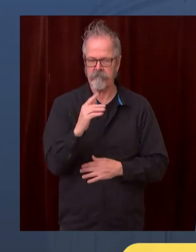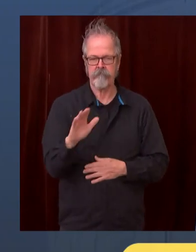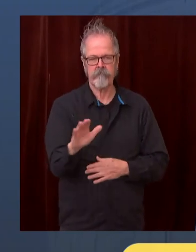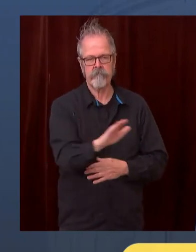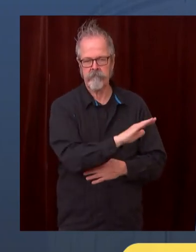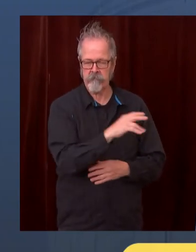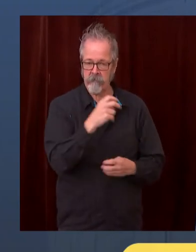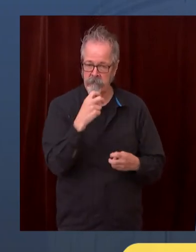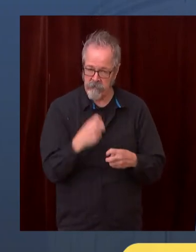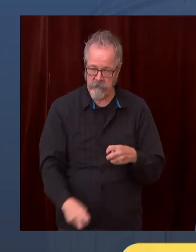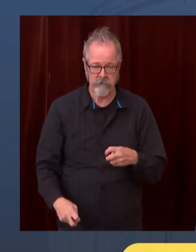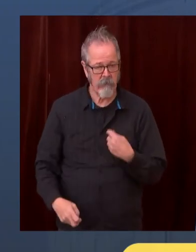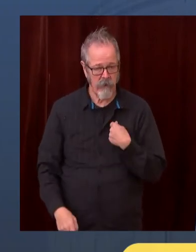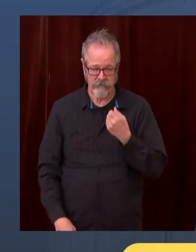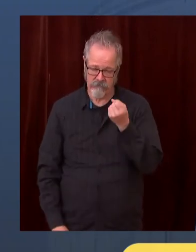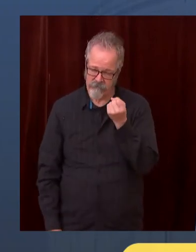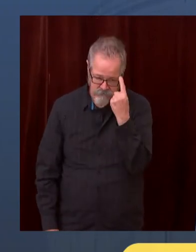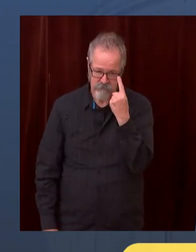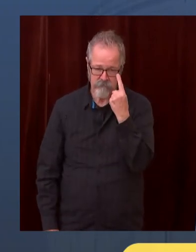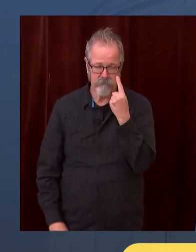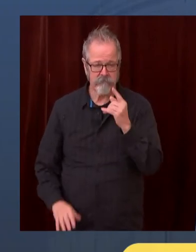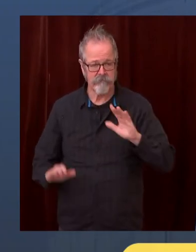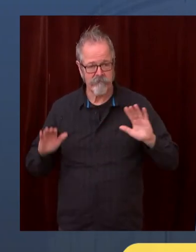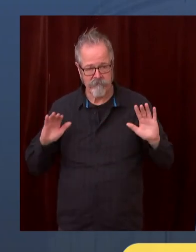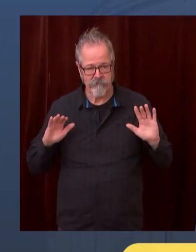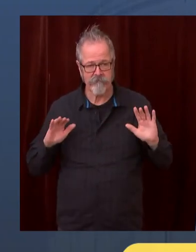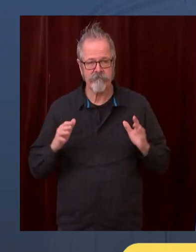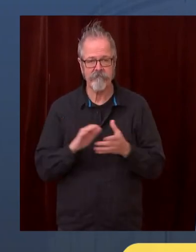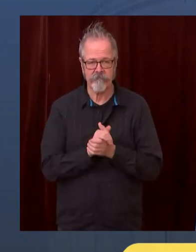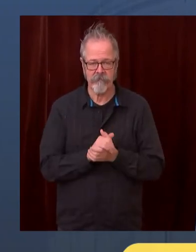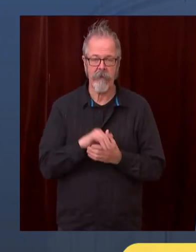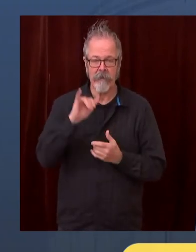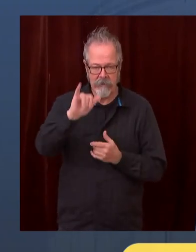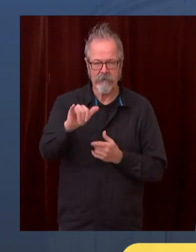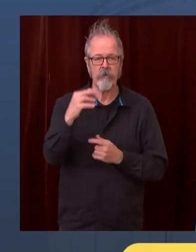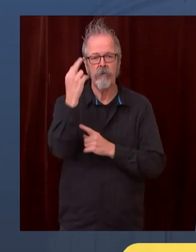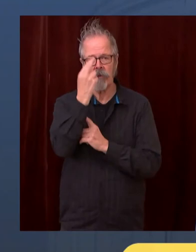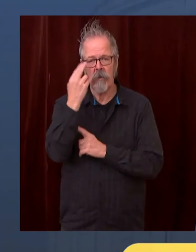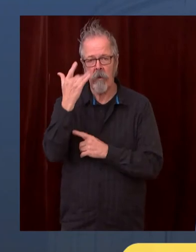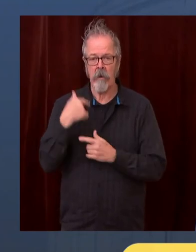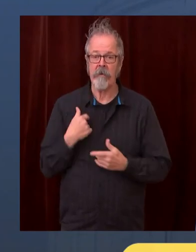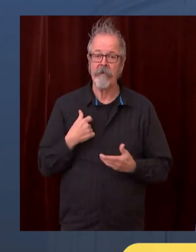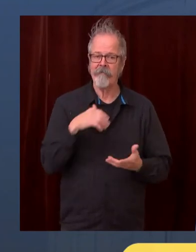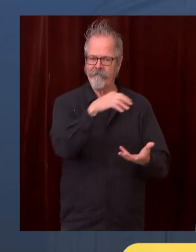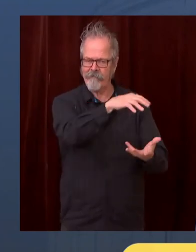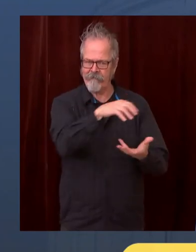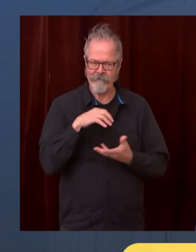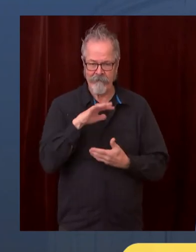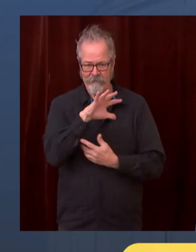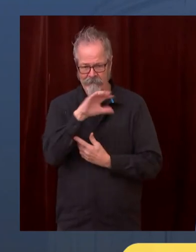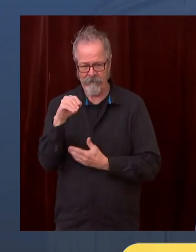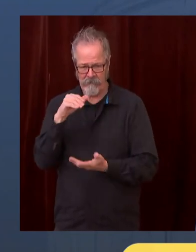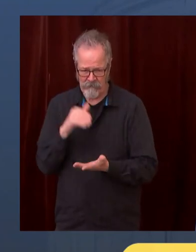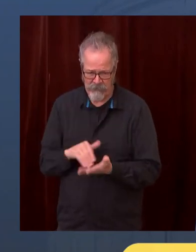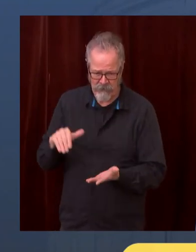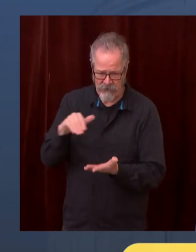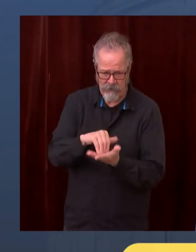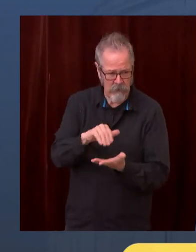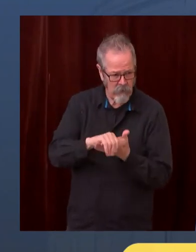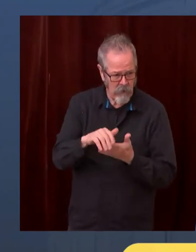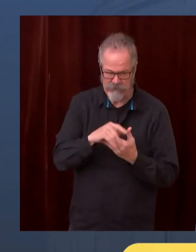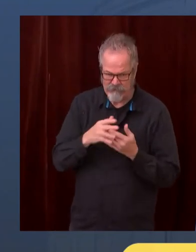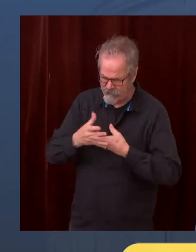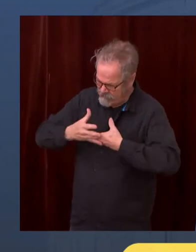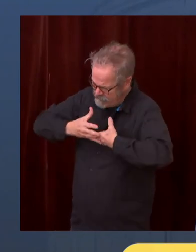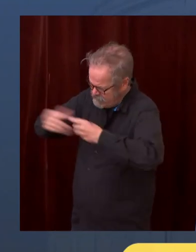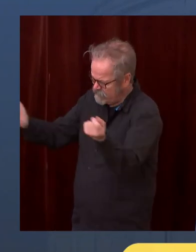immediately set out $50 million. It's why we're going to continue our efforts to get Congress to work and we'll continue